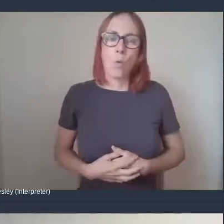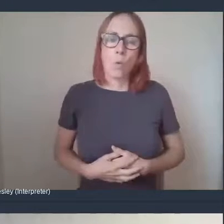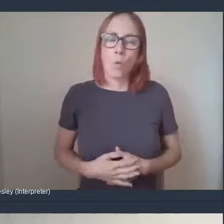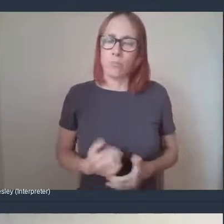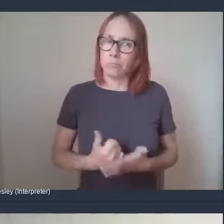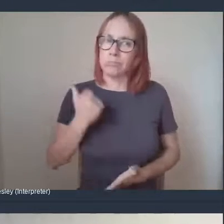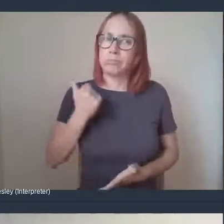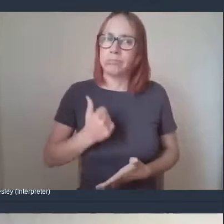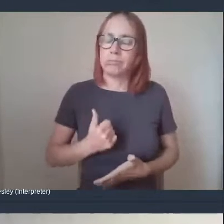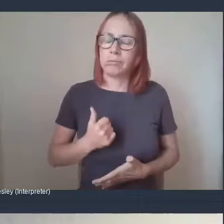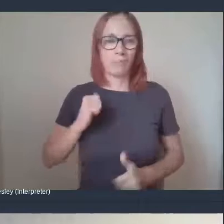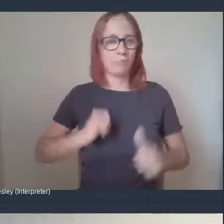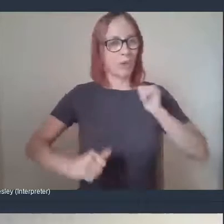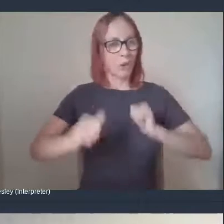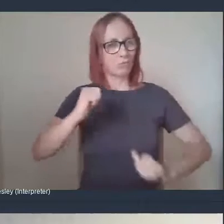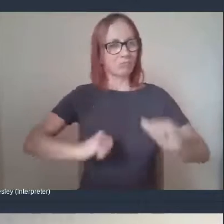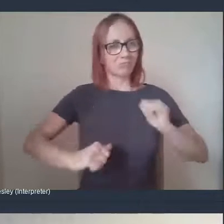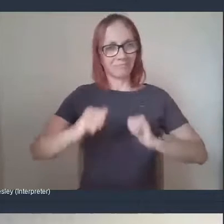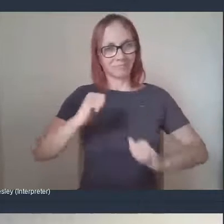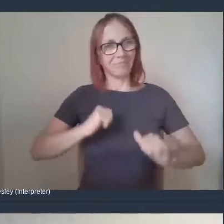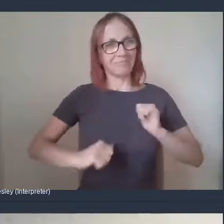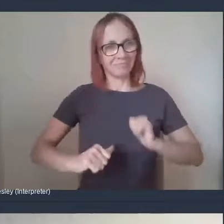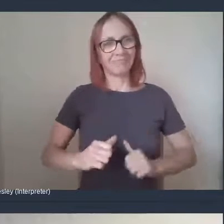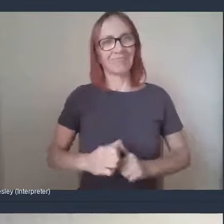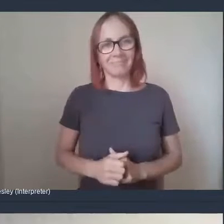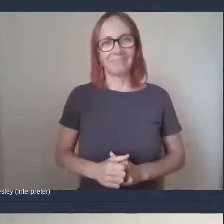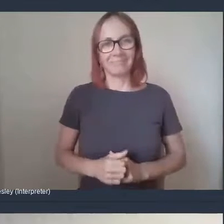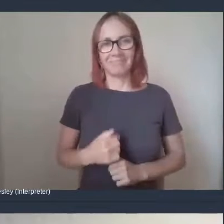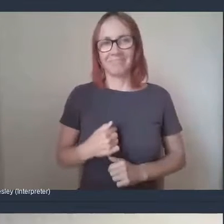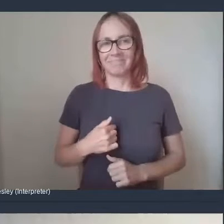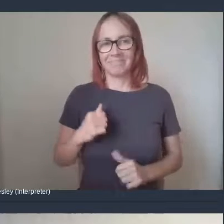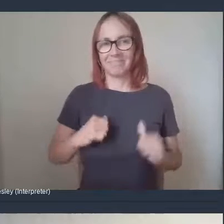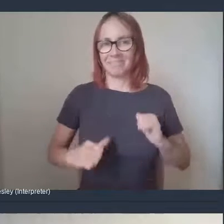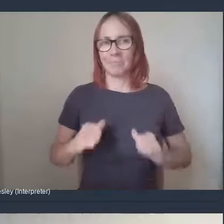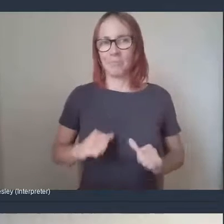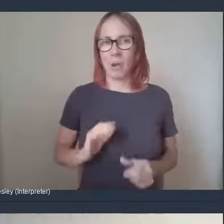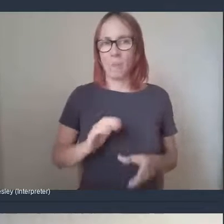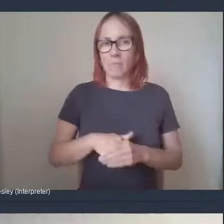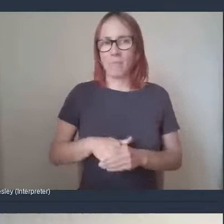good and so proud to be part of such an organization.